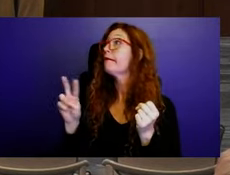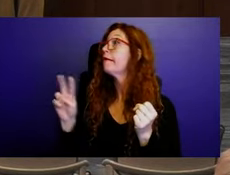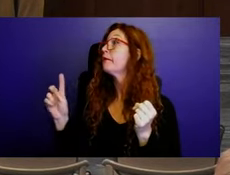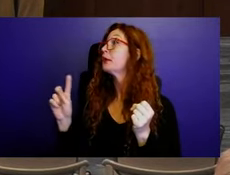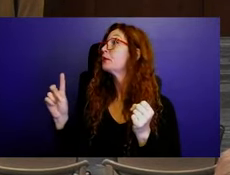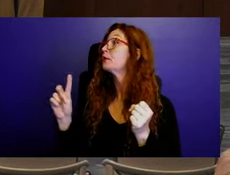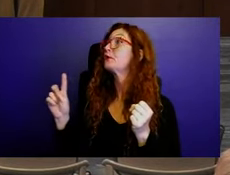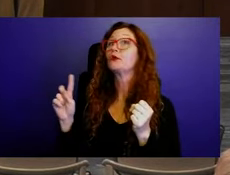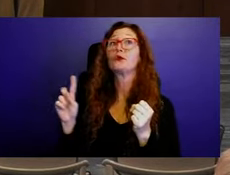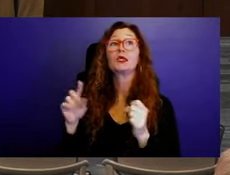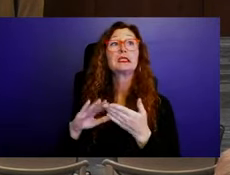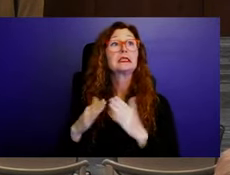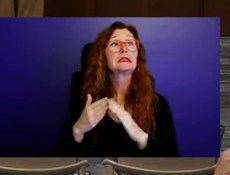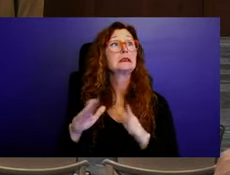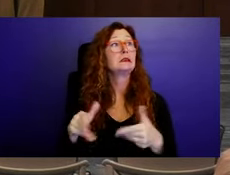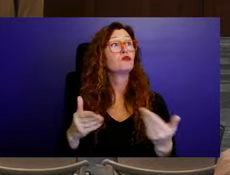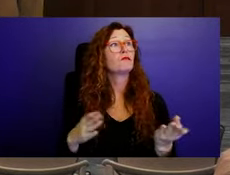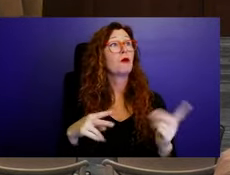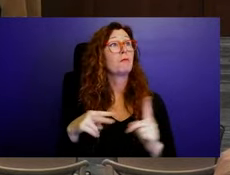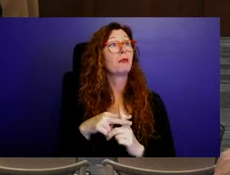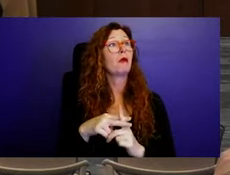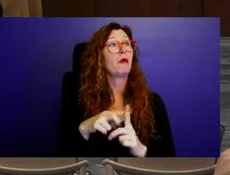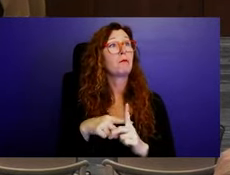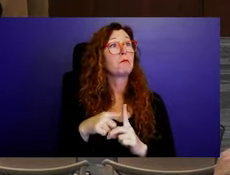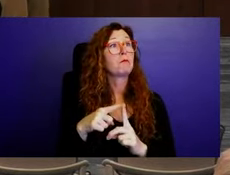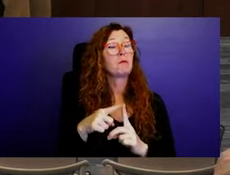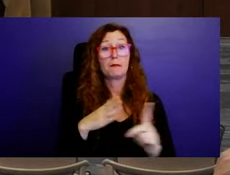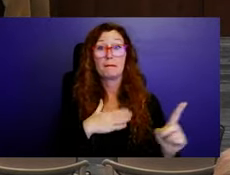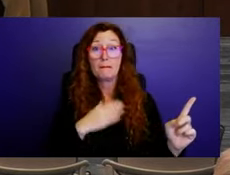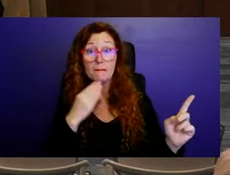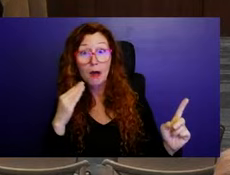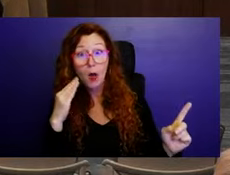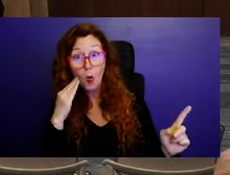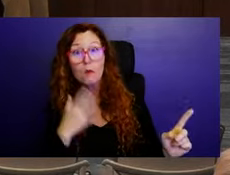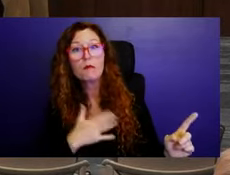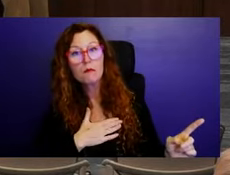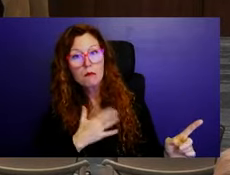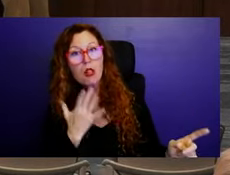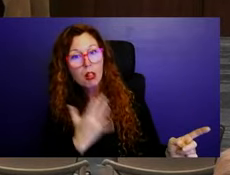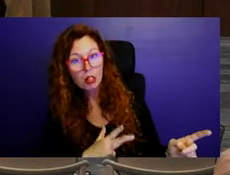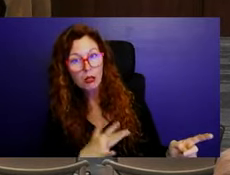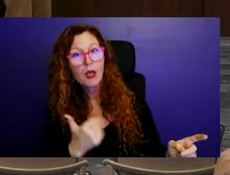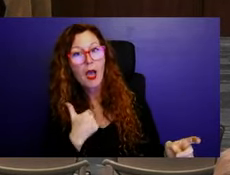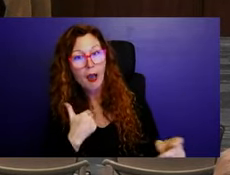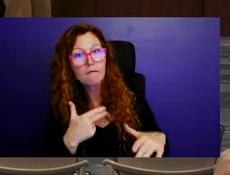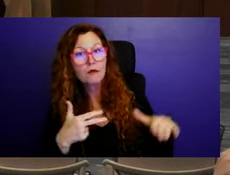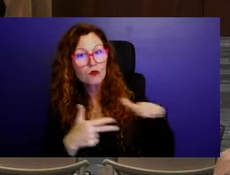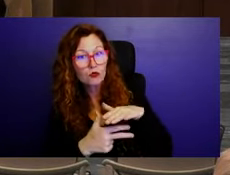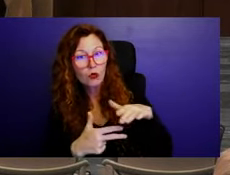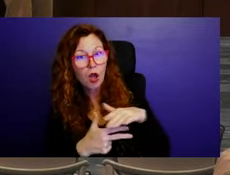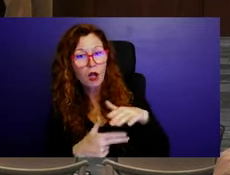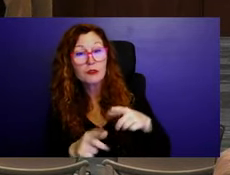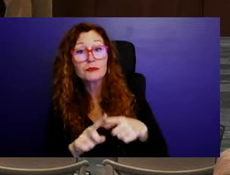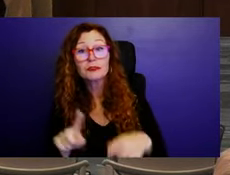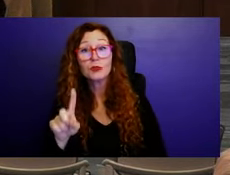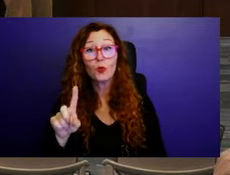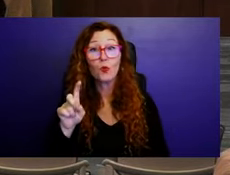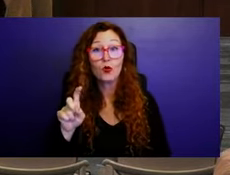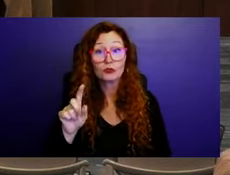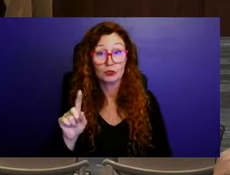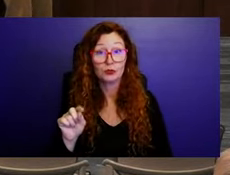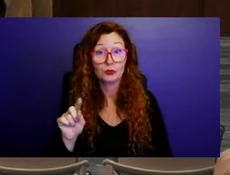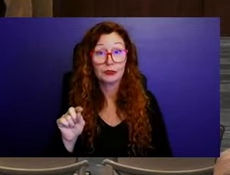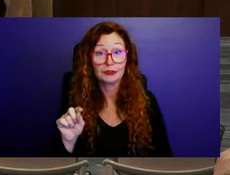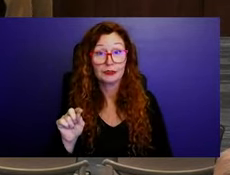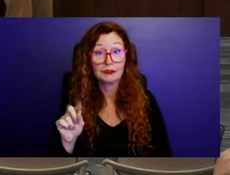provides. Um, my home thankfully does have a garage, but as you mentioned, it is the one 20. Um, so it takes